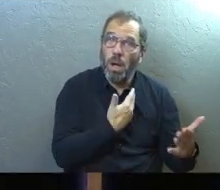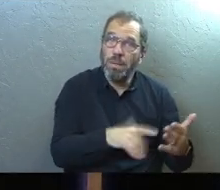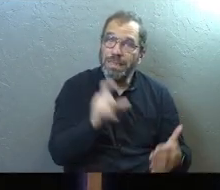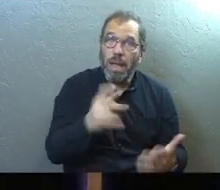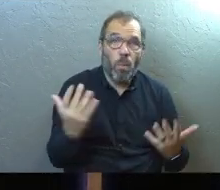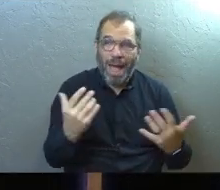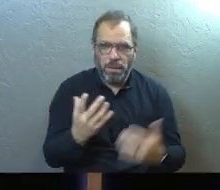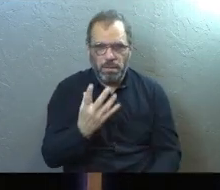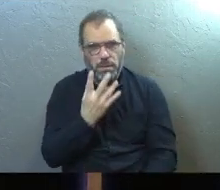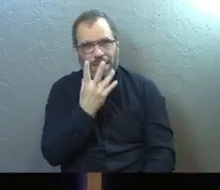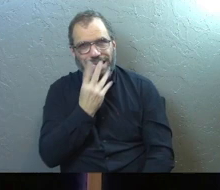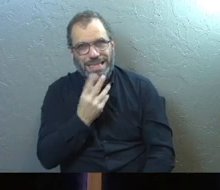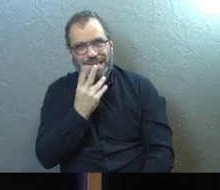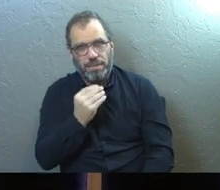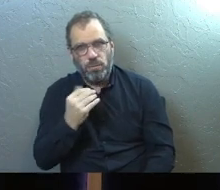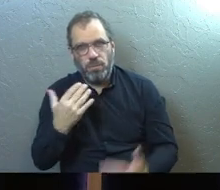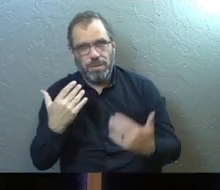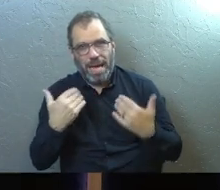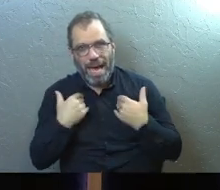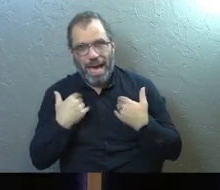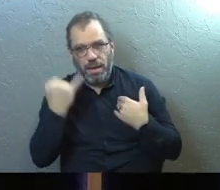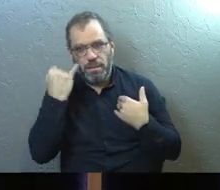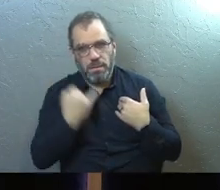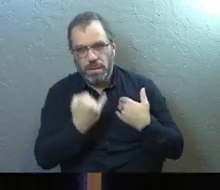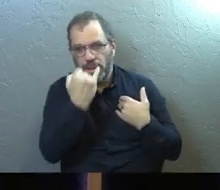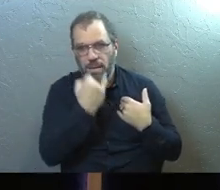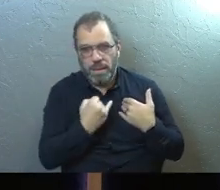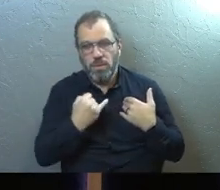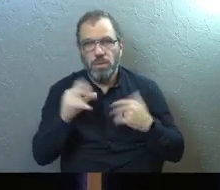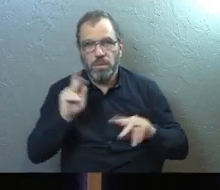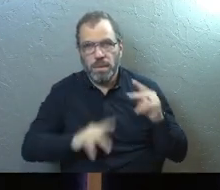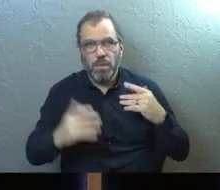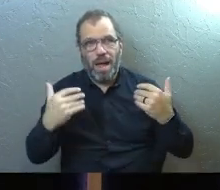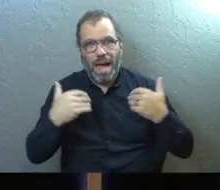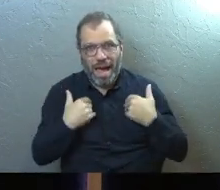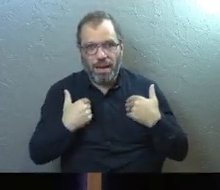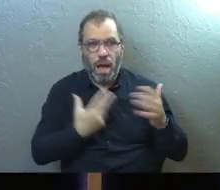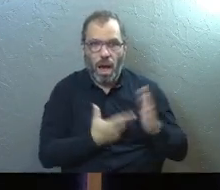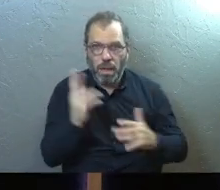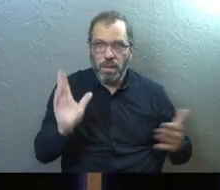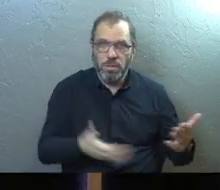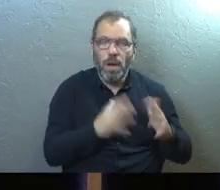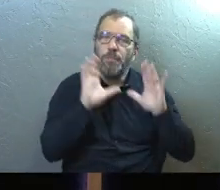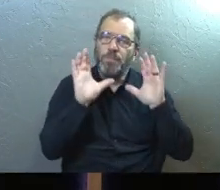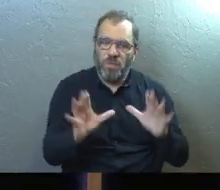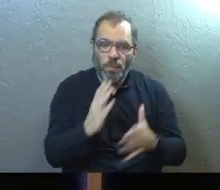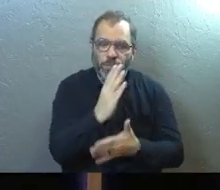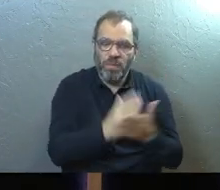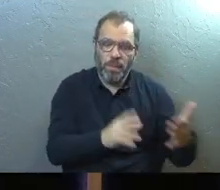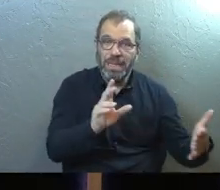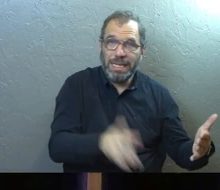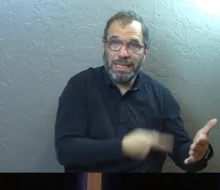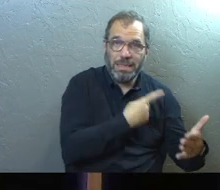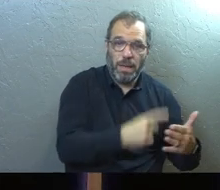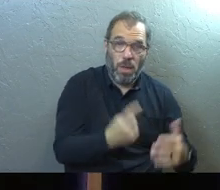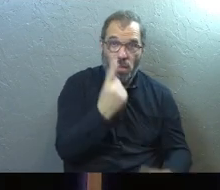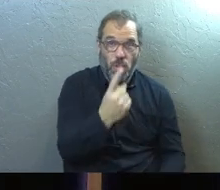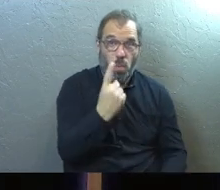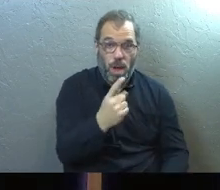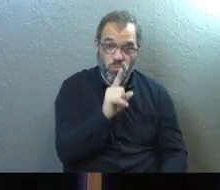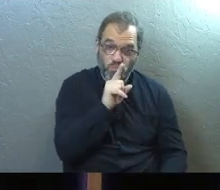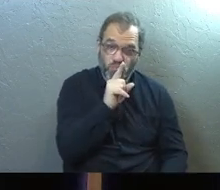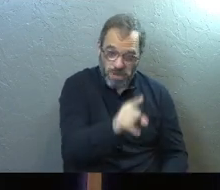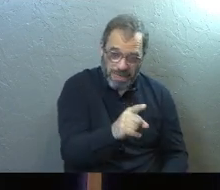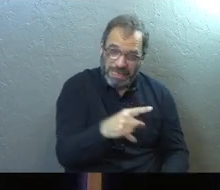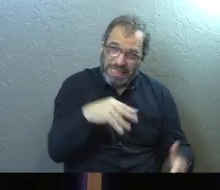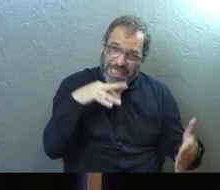Because the Hebrews had it. They had honest songs. So we're going to go into some of these. The one that we're going